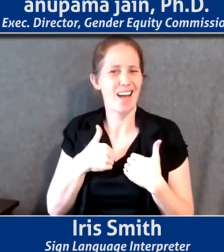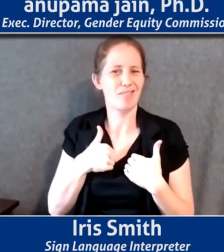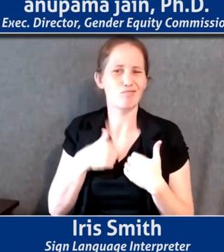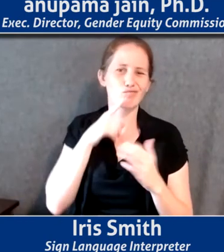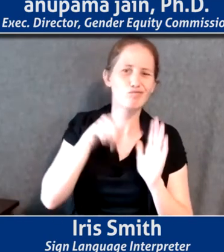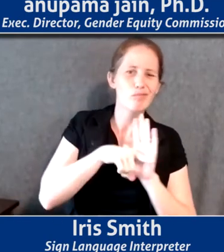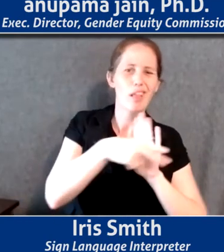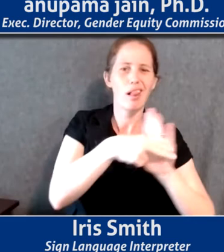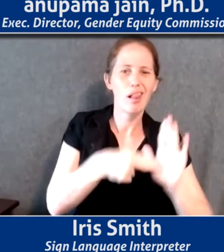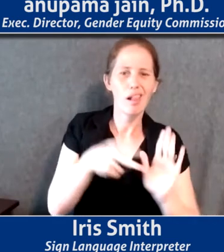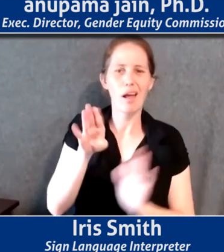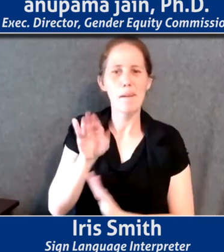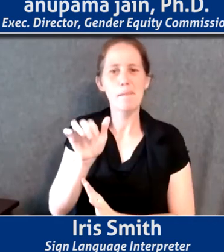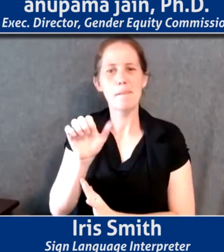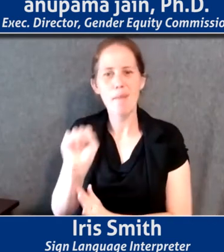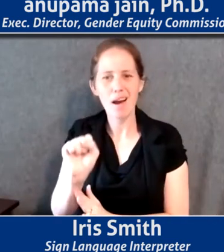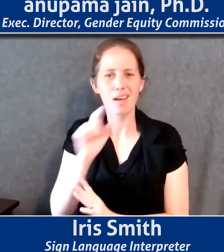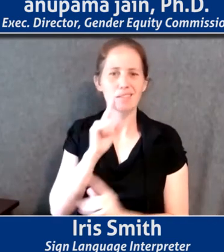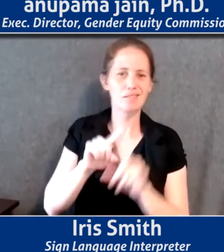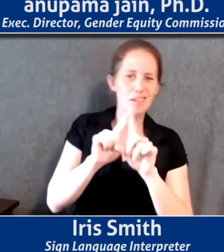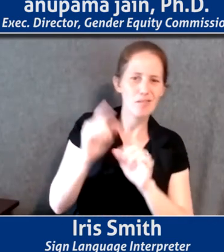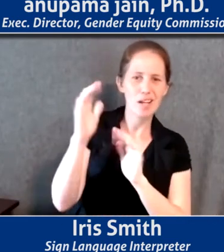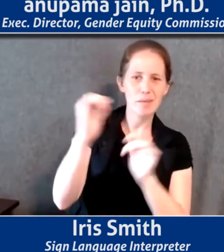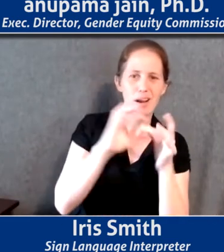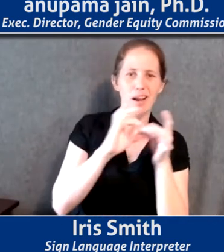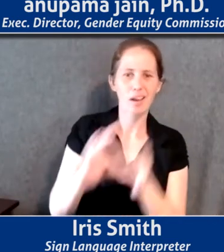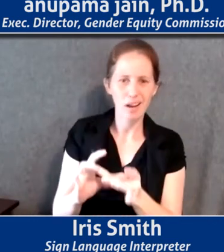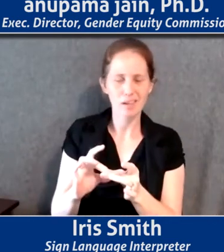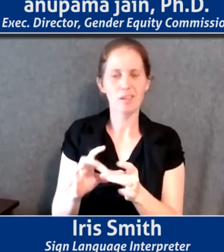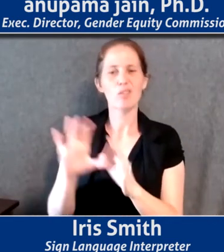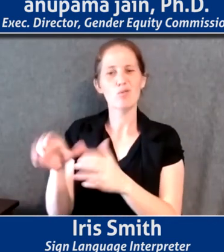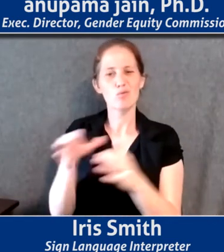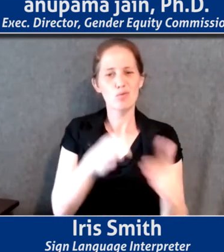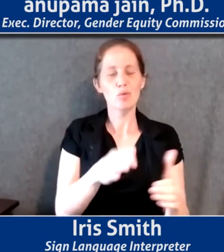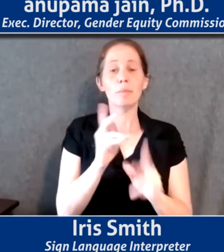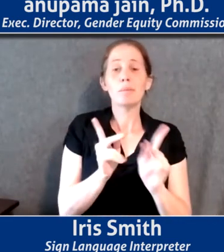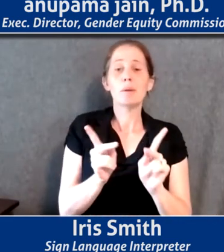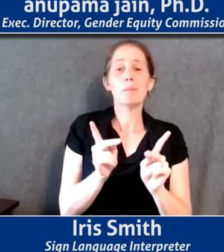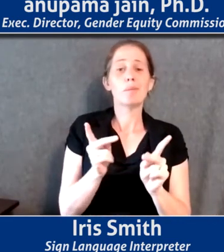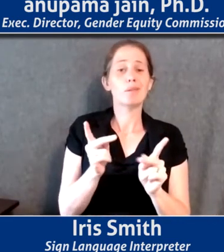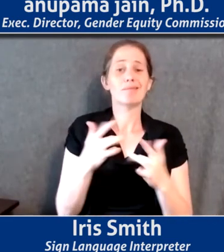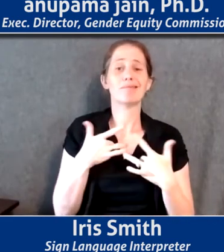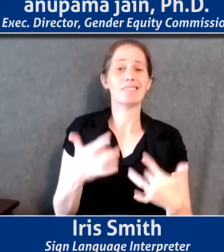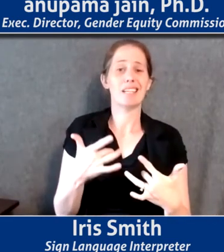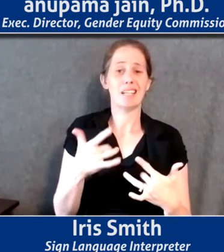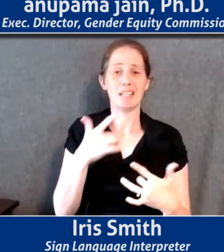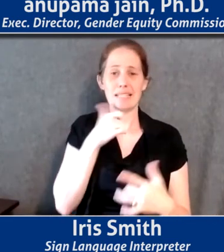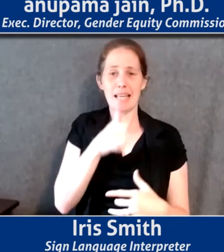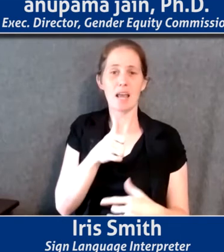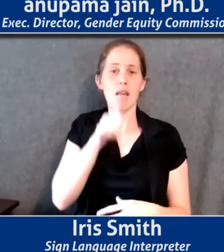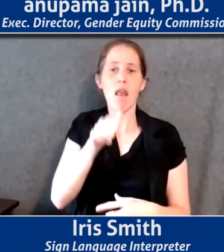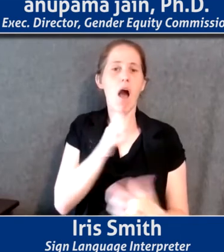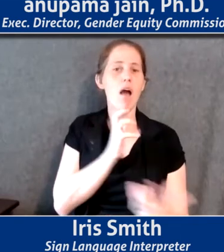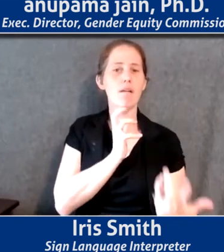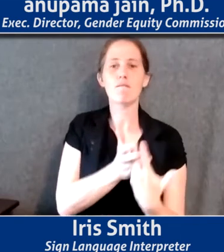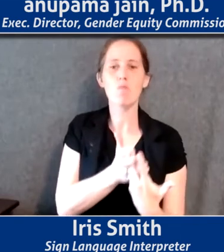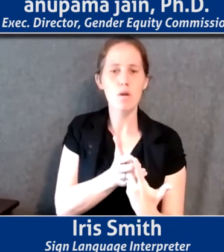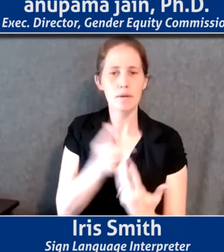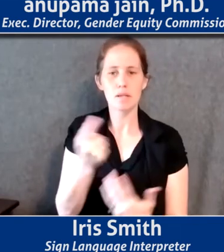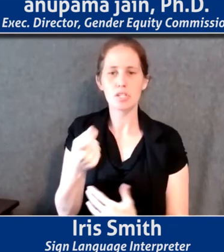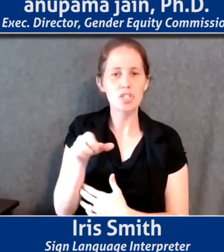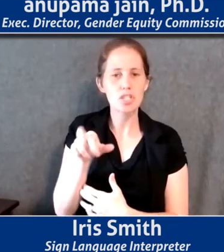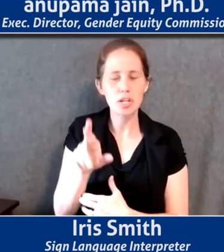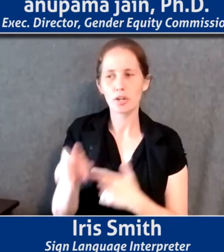bias expectations. So people often will define themselves as gender non-conforming or